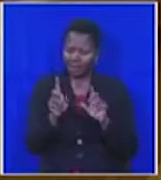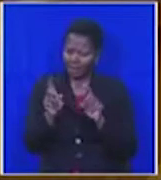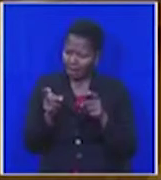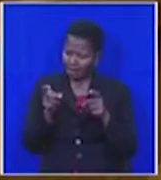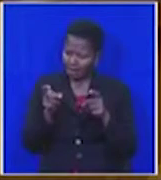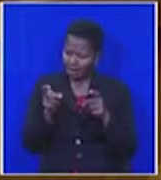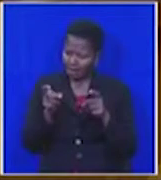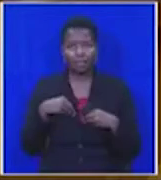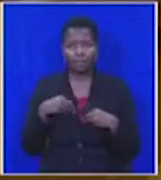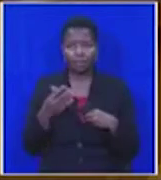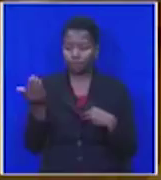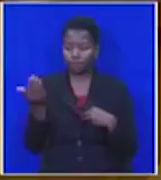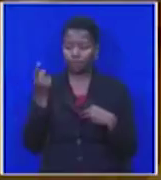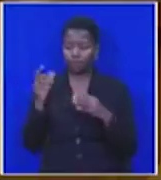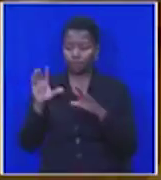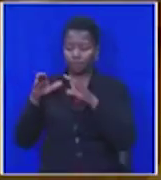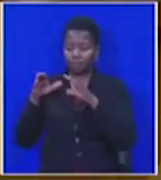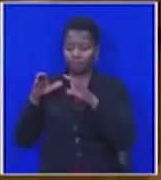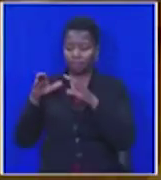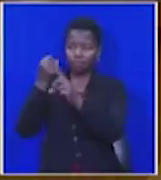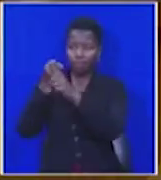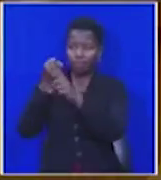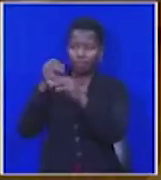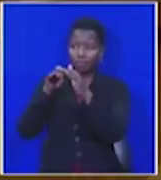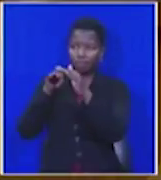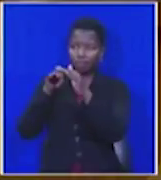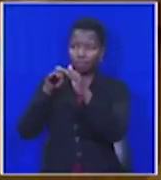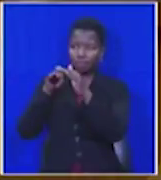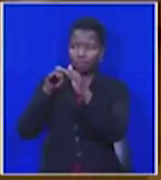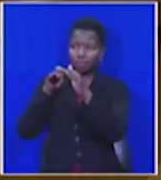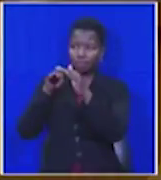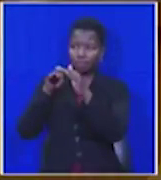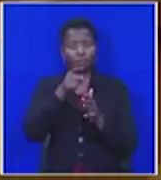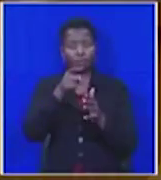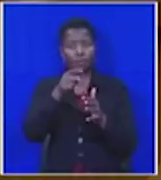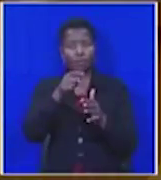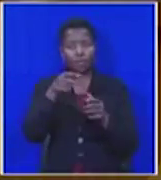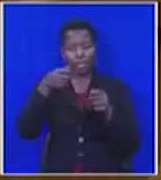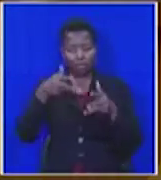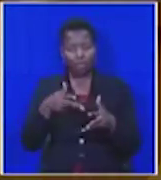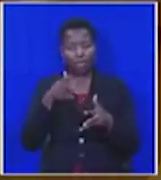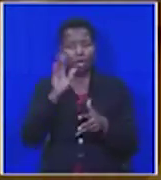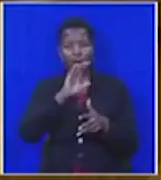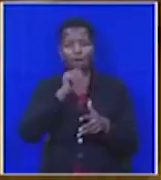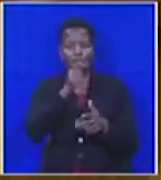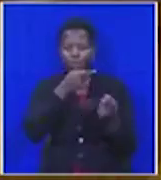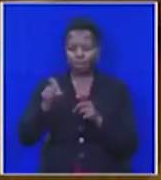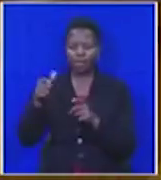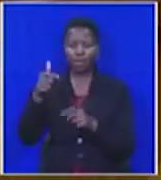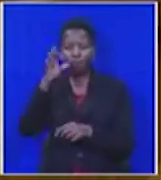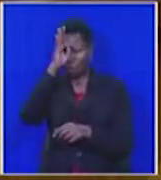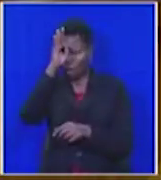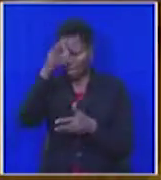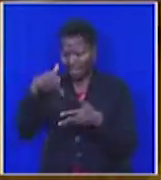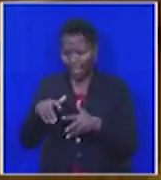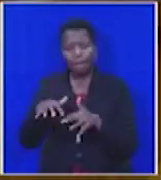to go to the courts of this land to stop the presiding officers of this House from setting the police on them, in direct